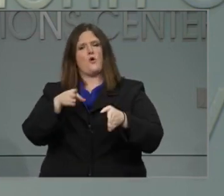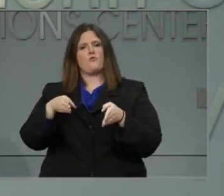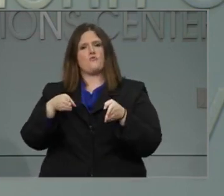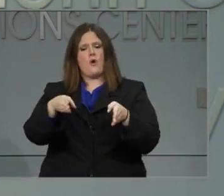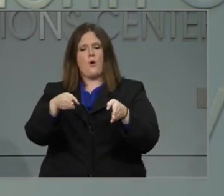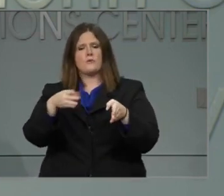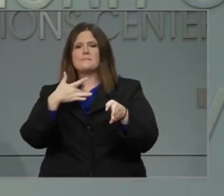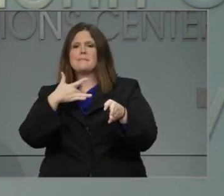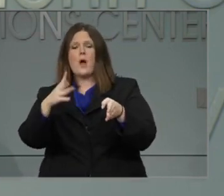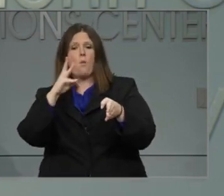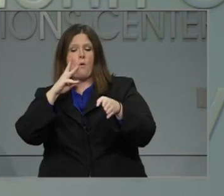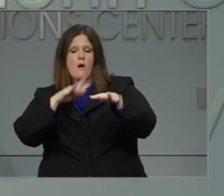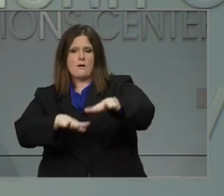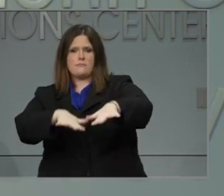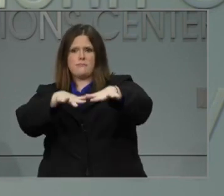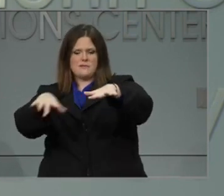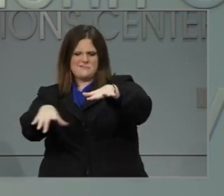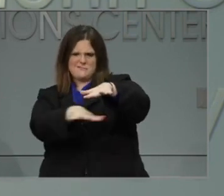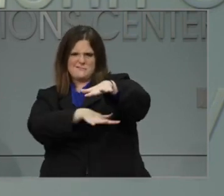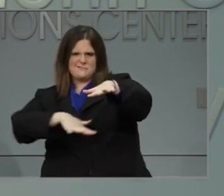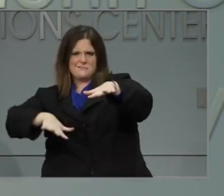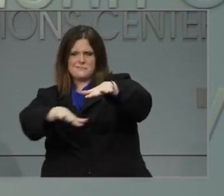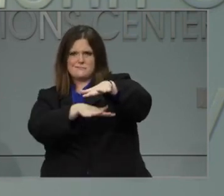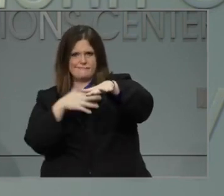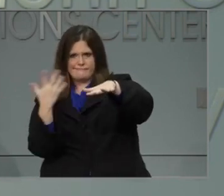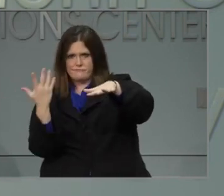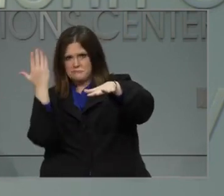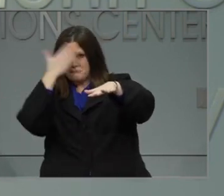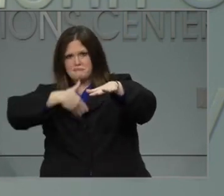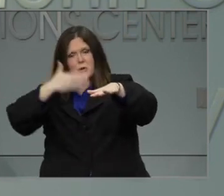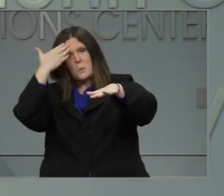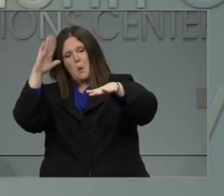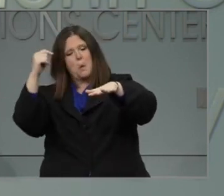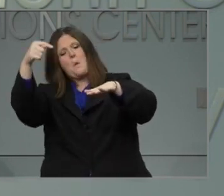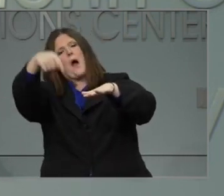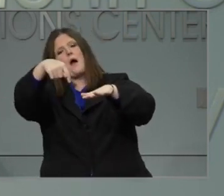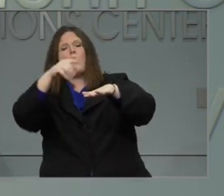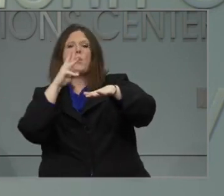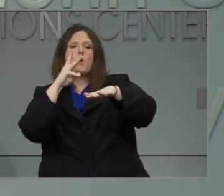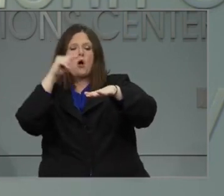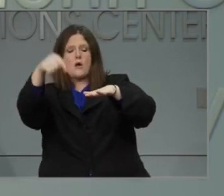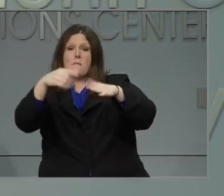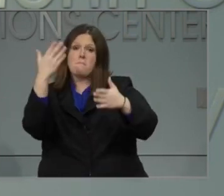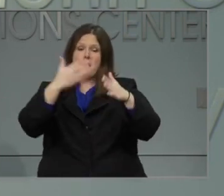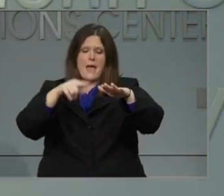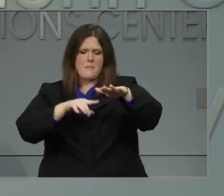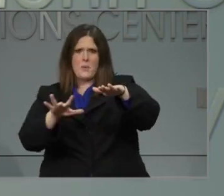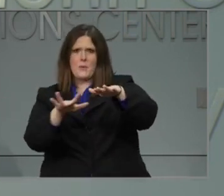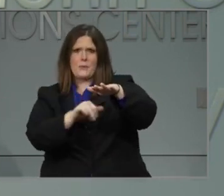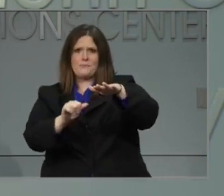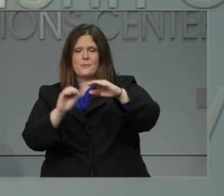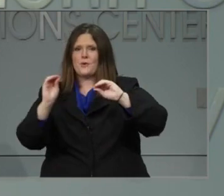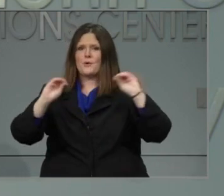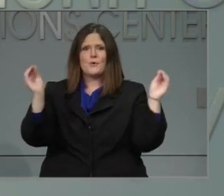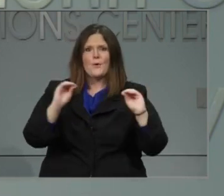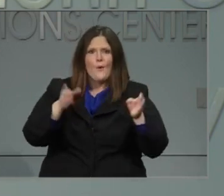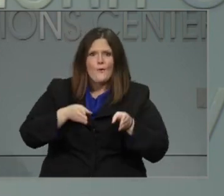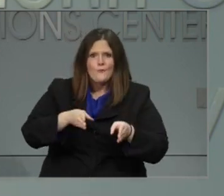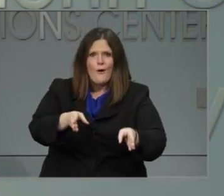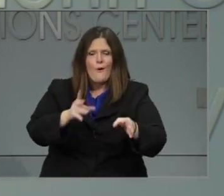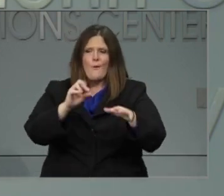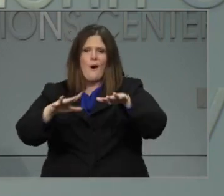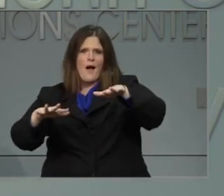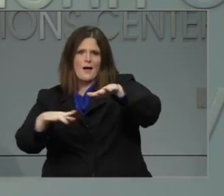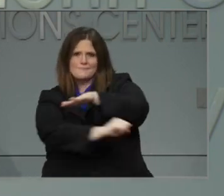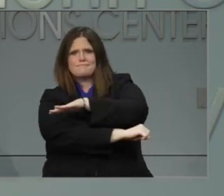what's underneath. The road surface might not be there, and you could be driving into a washout or a sinkhole. So remember,